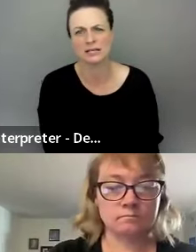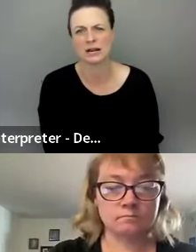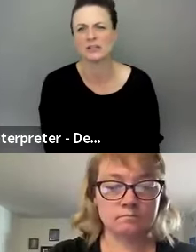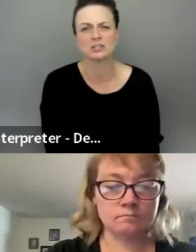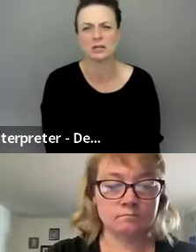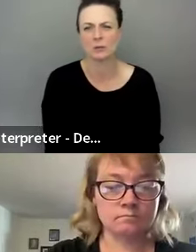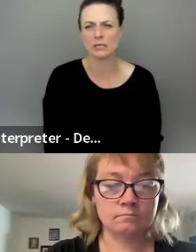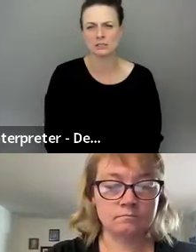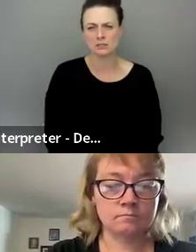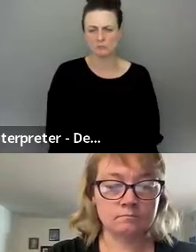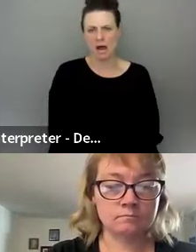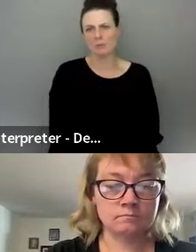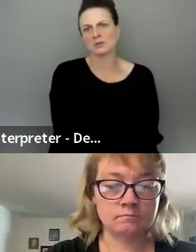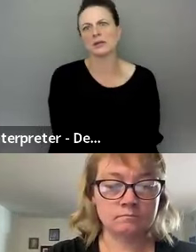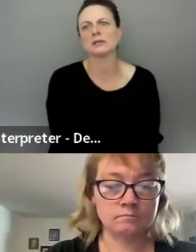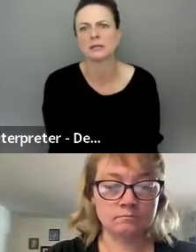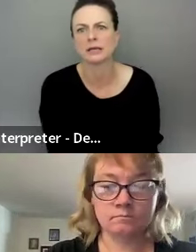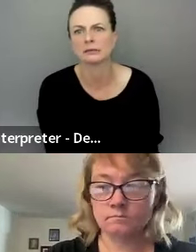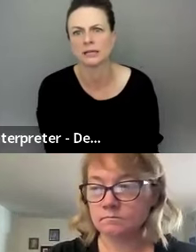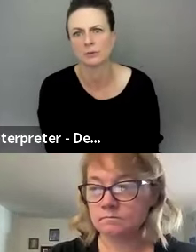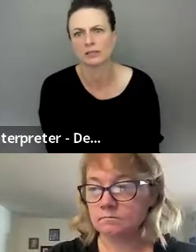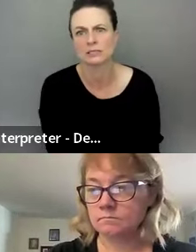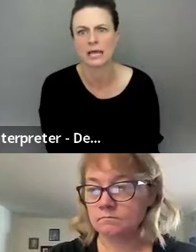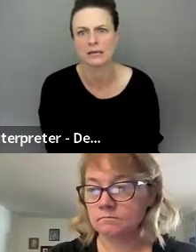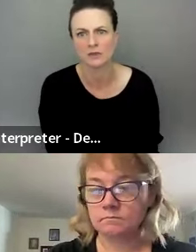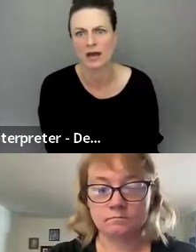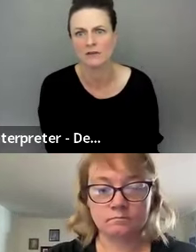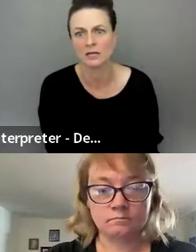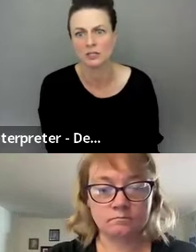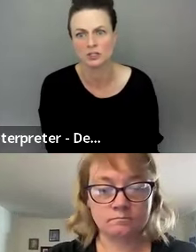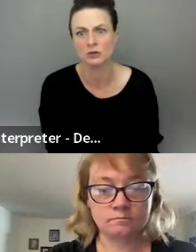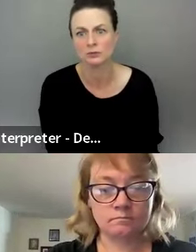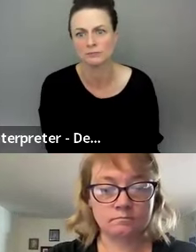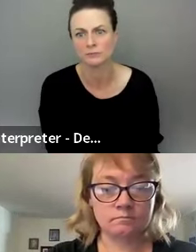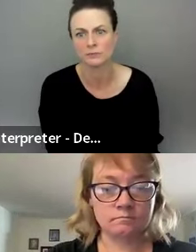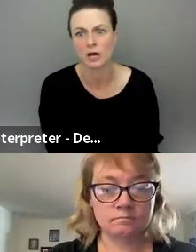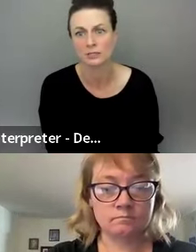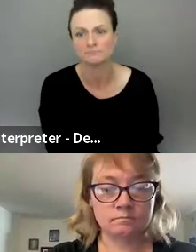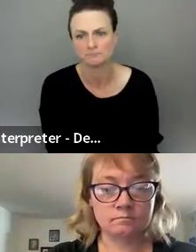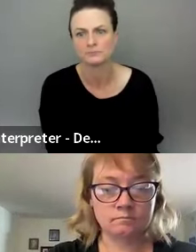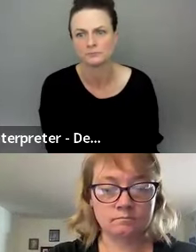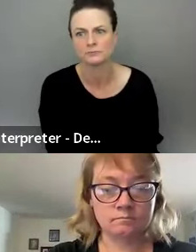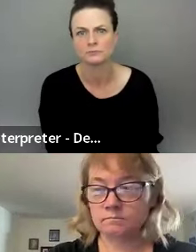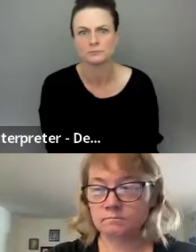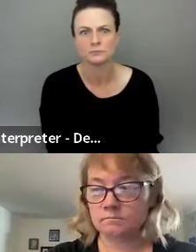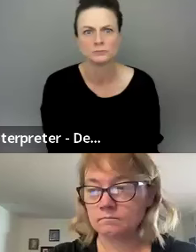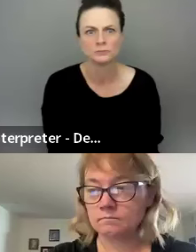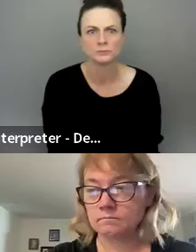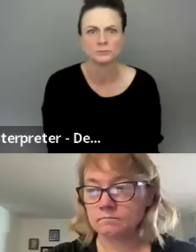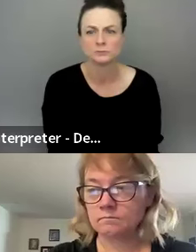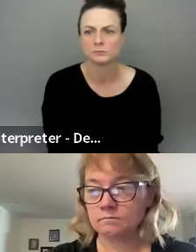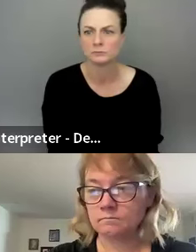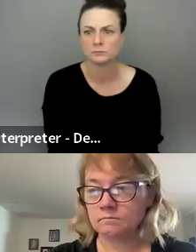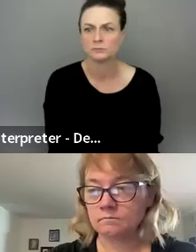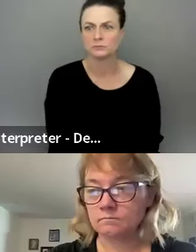everybody. Just that kind of thing. Just get everybody's eyeballs on it and get everyone's take if they have an additional thought. Also, also something